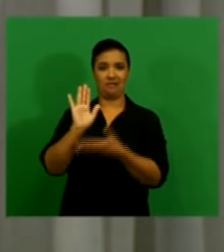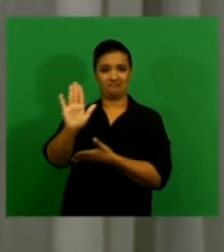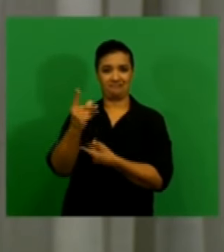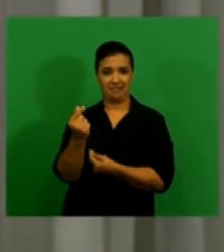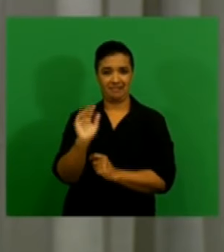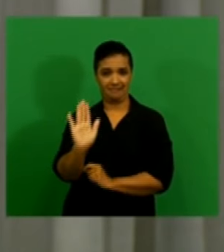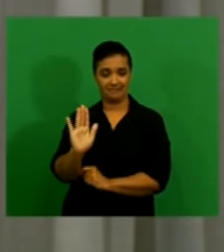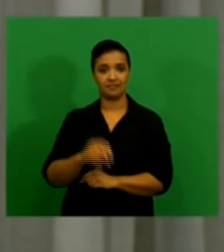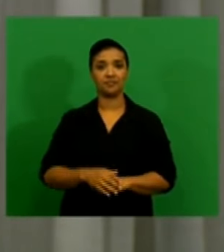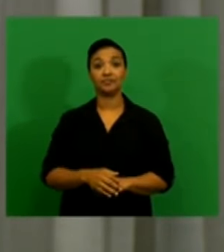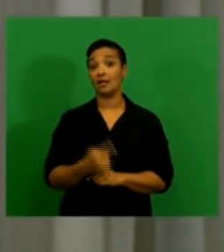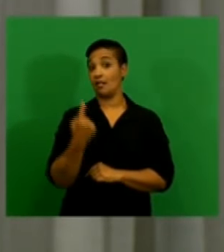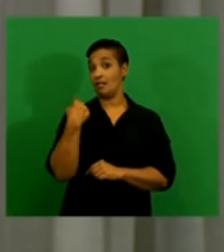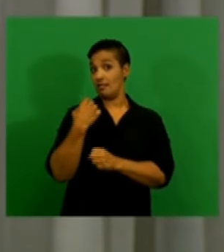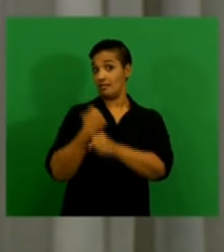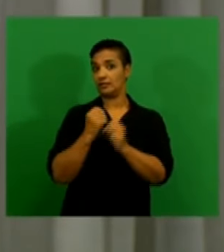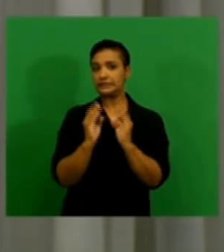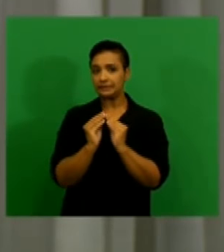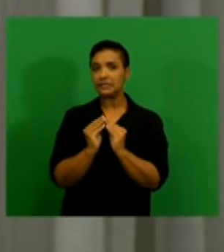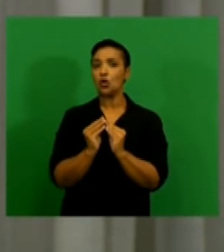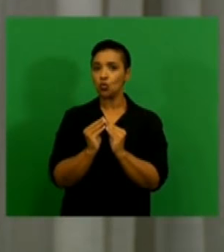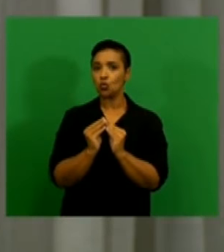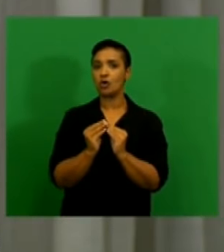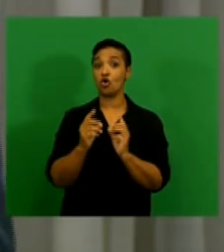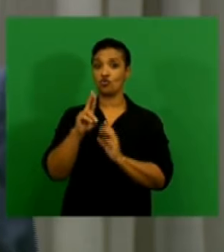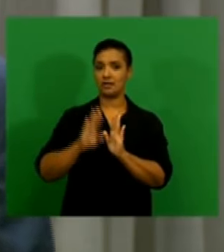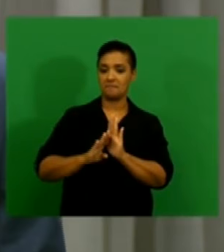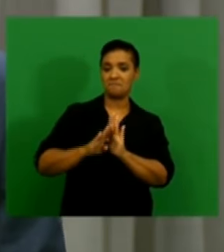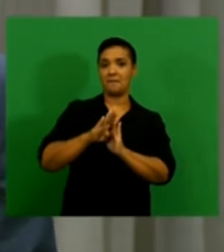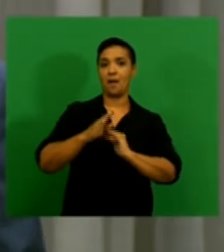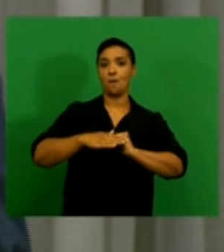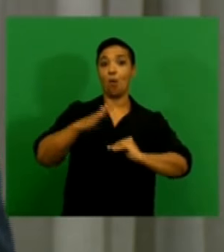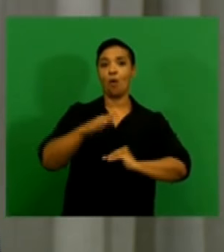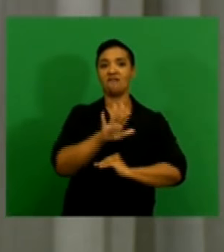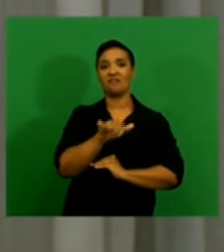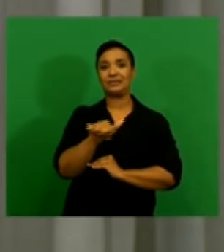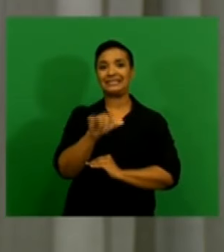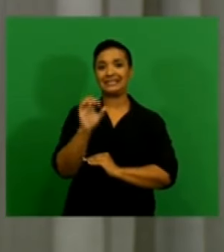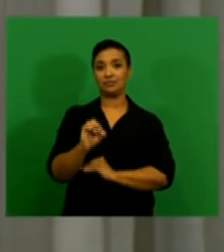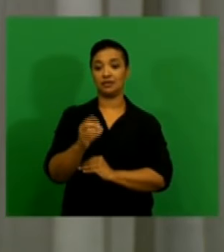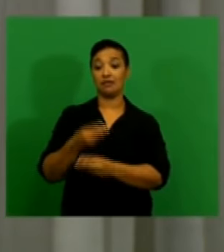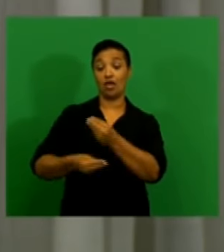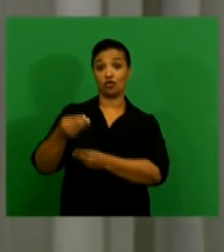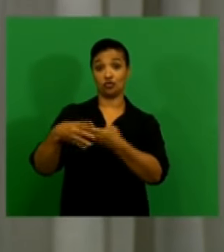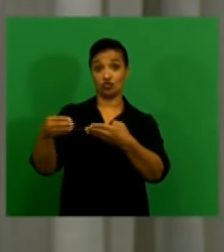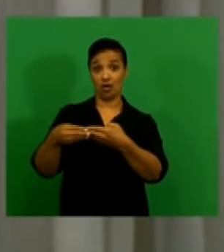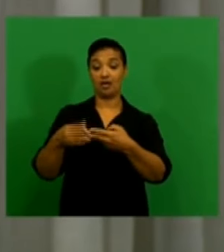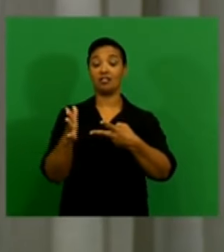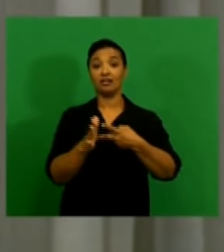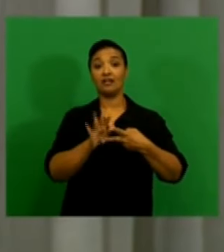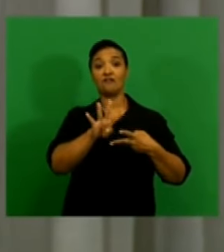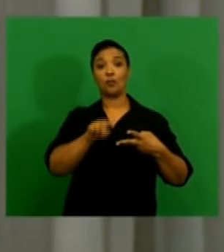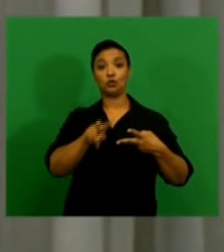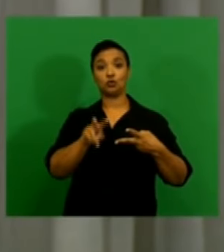Since the previous meeting, the rent has appreciated by 5.6% against the U.S. dollar and by 4.2%